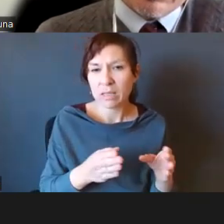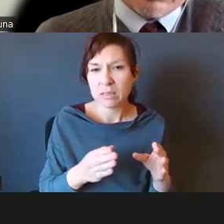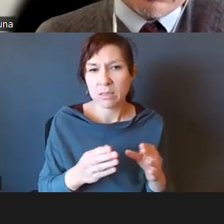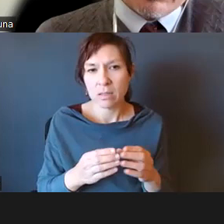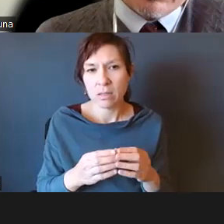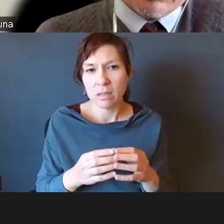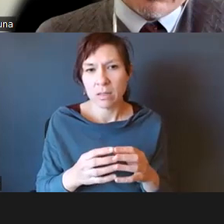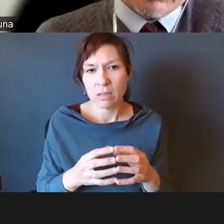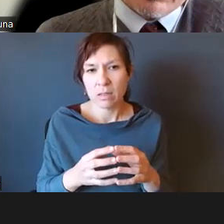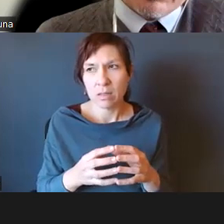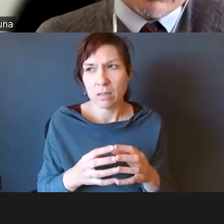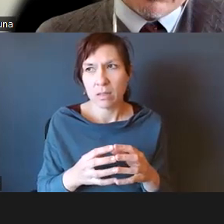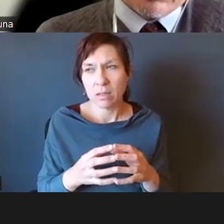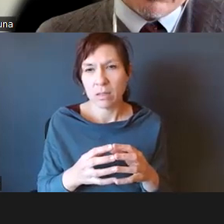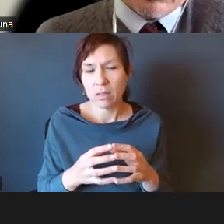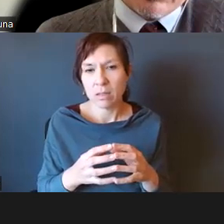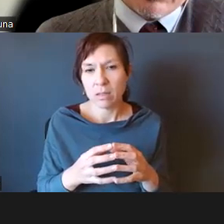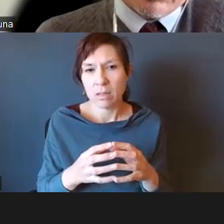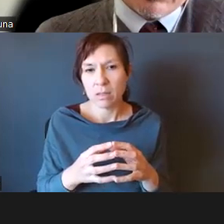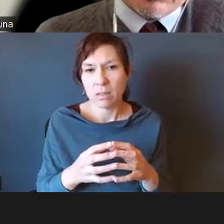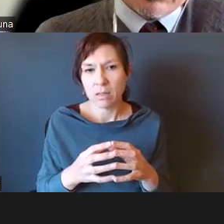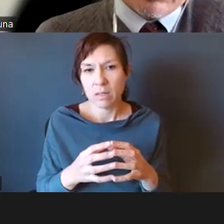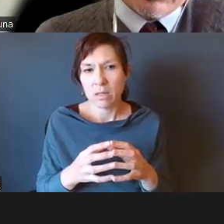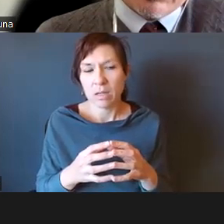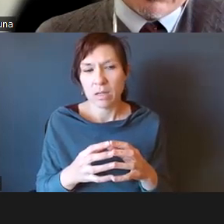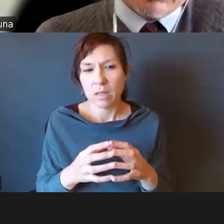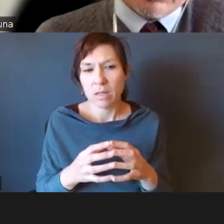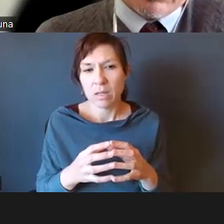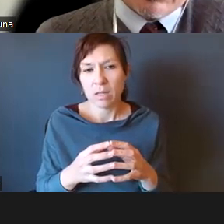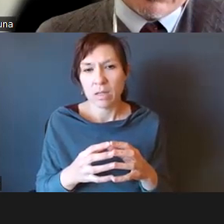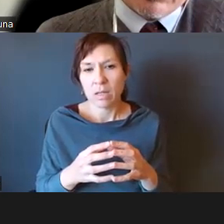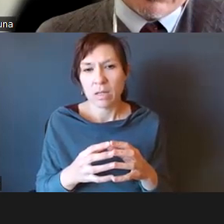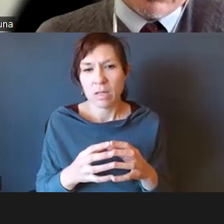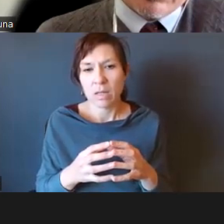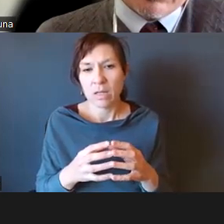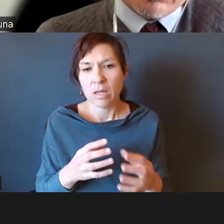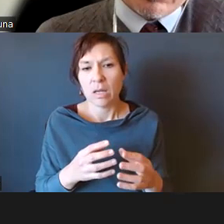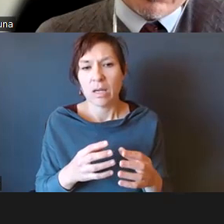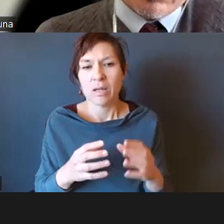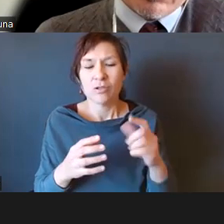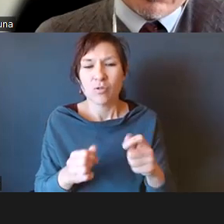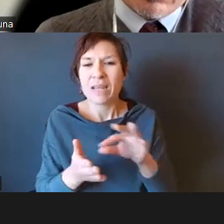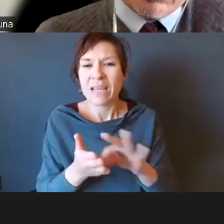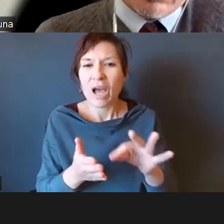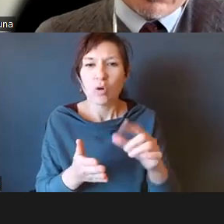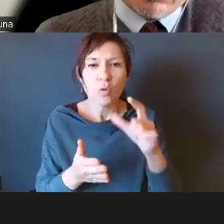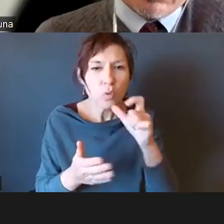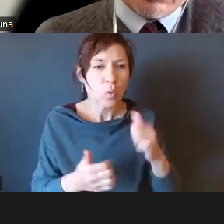More accurately who's living where. You know, and so I, I see Lydia's hand up, but.